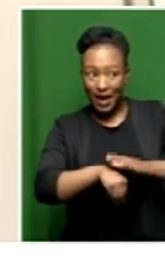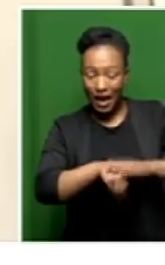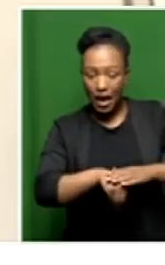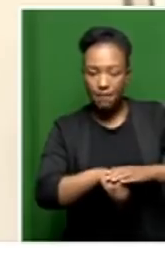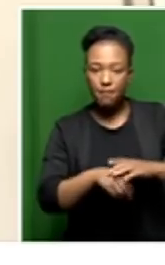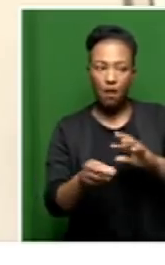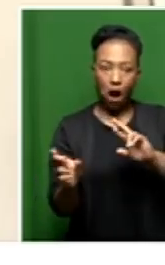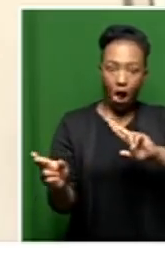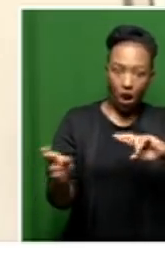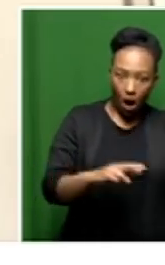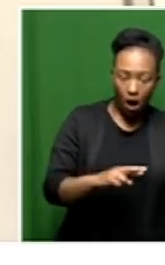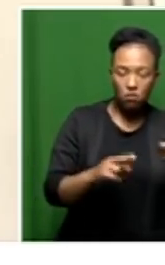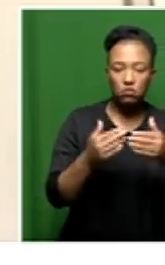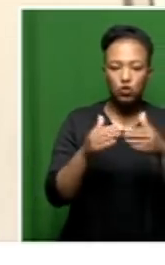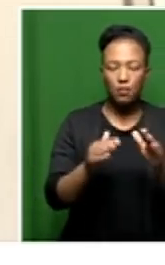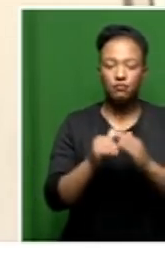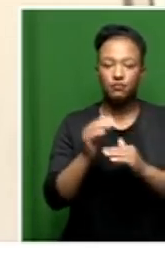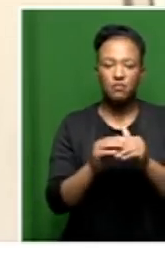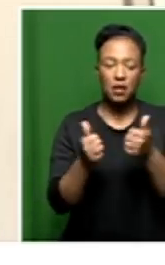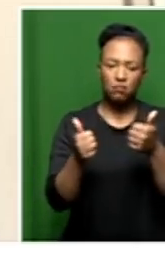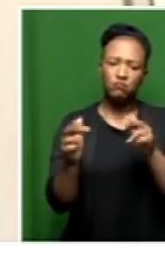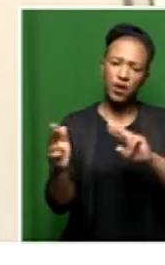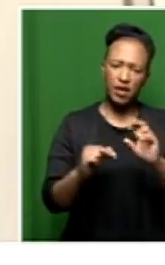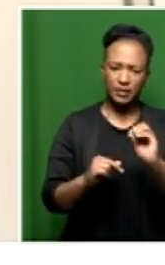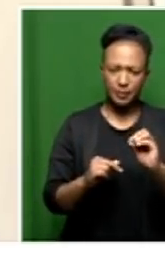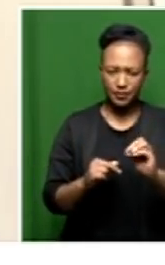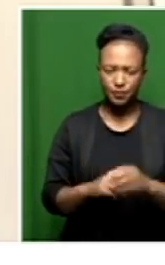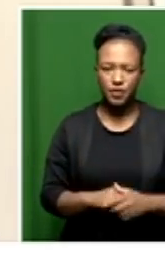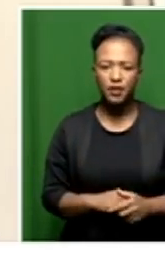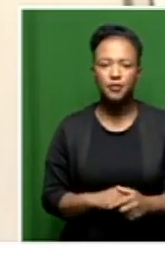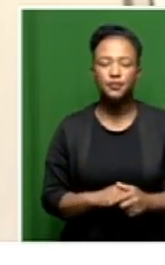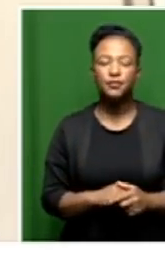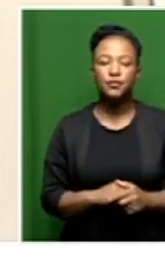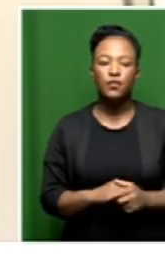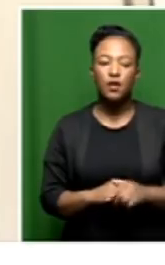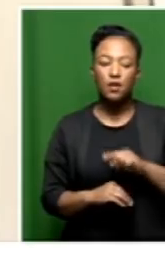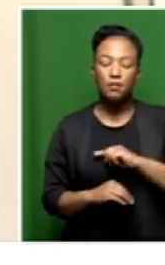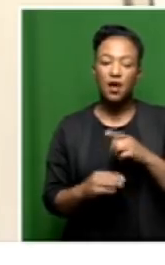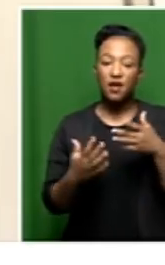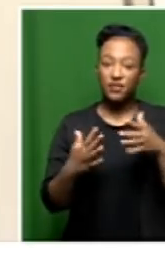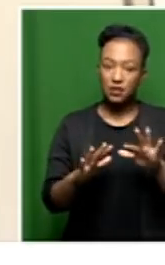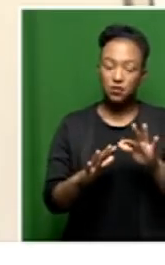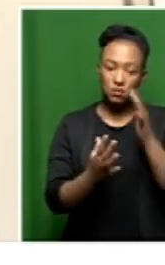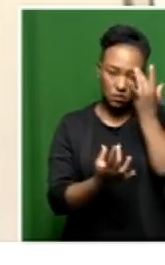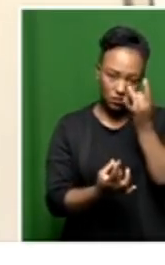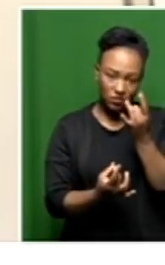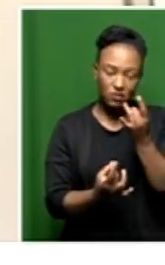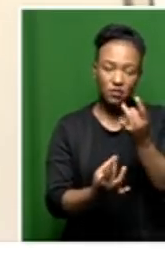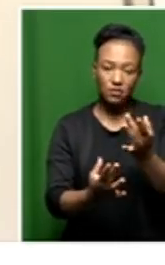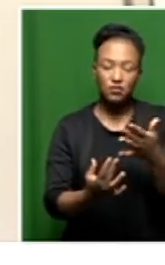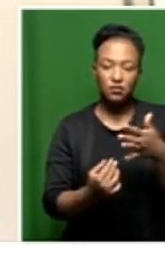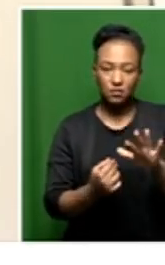comes to open the facility, it's all systems goals. And as I indicated earlier on, that even